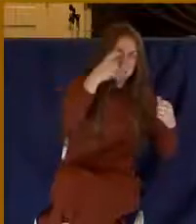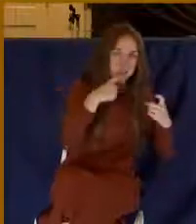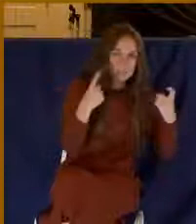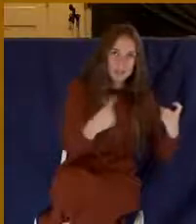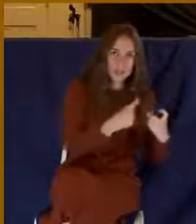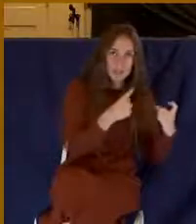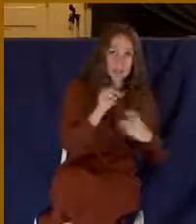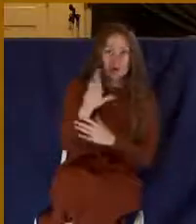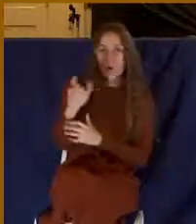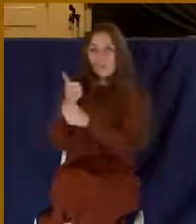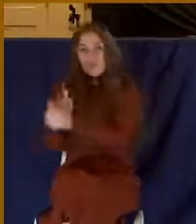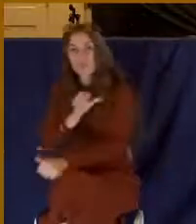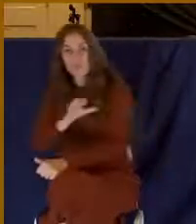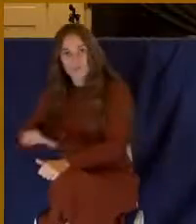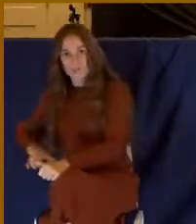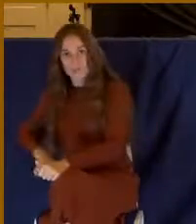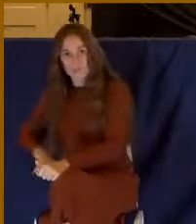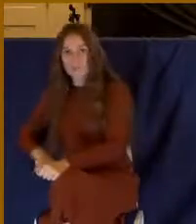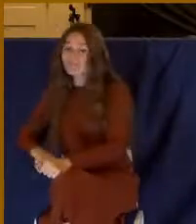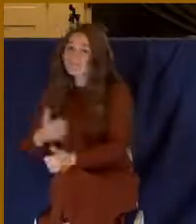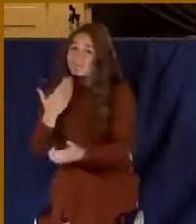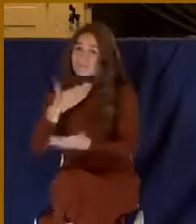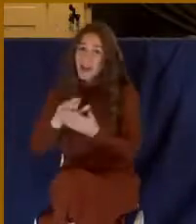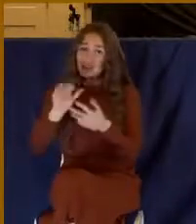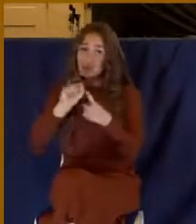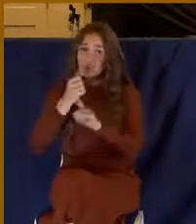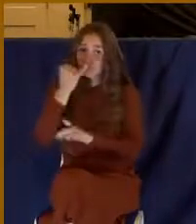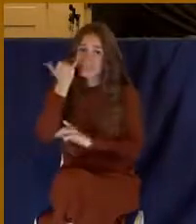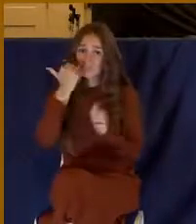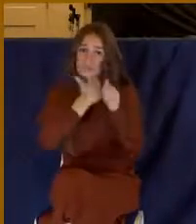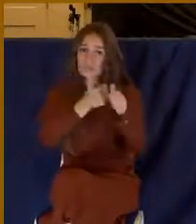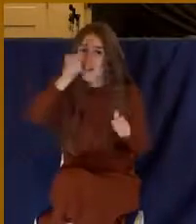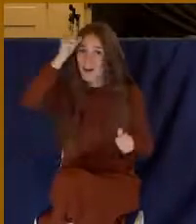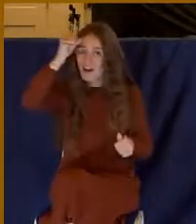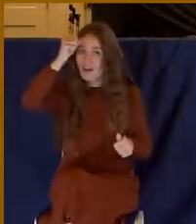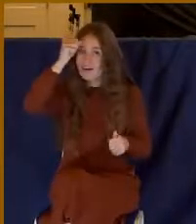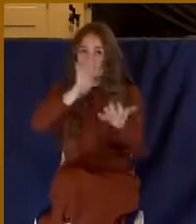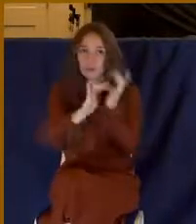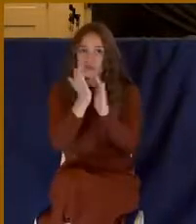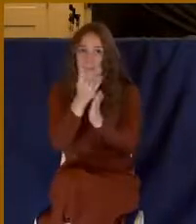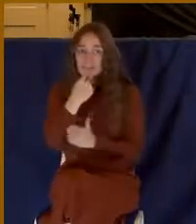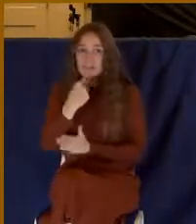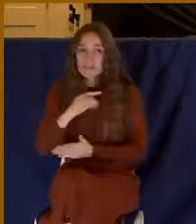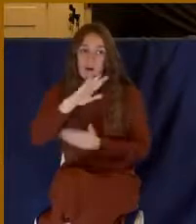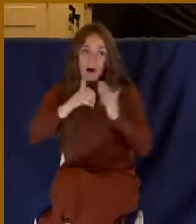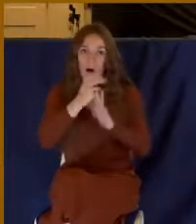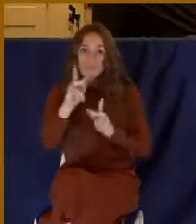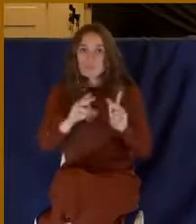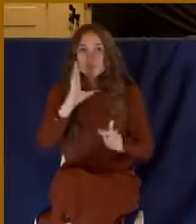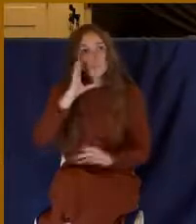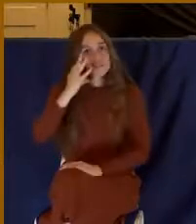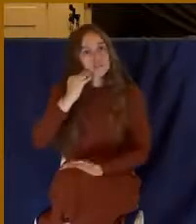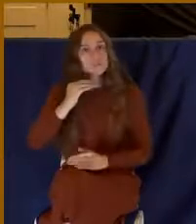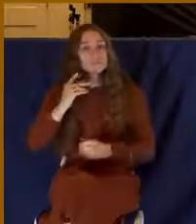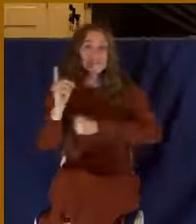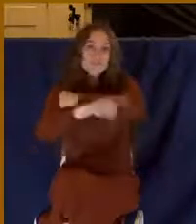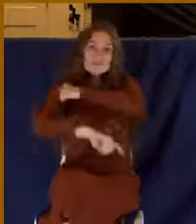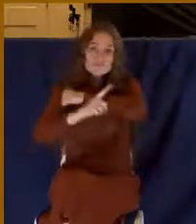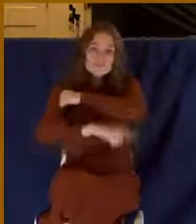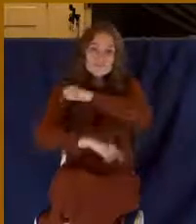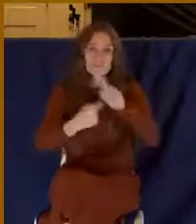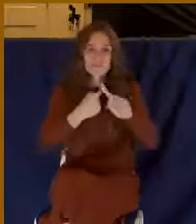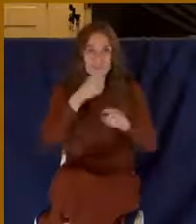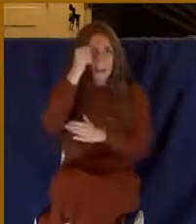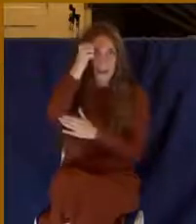in Adam, the Bible says all die. In Adam, all will be punished because of sin. But if you're in Christ, friend,